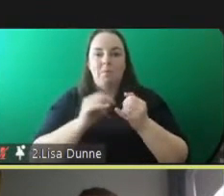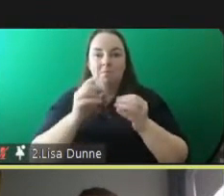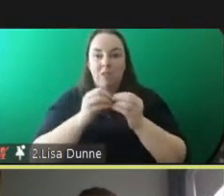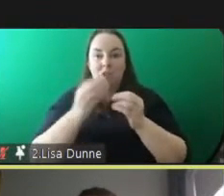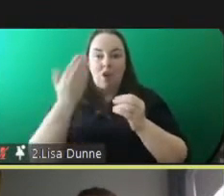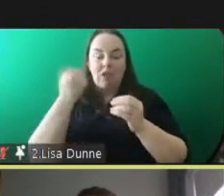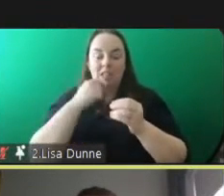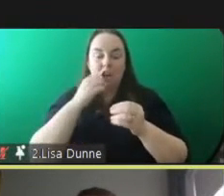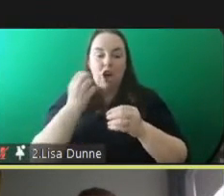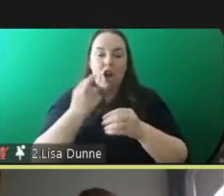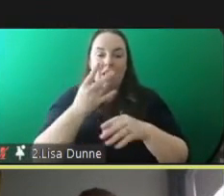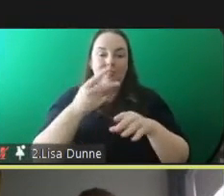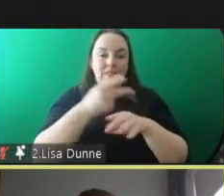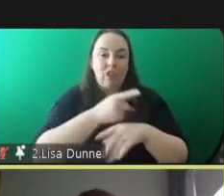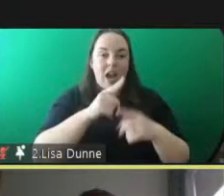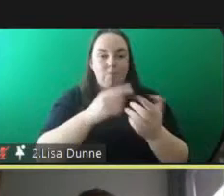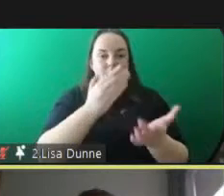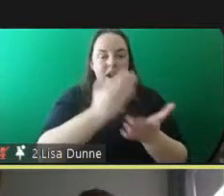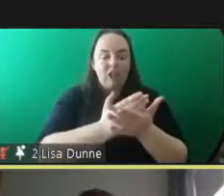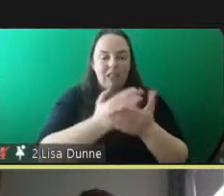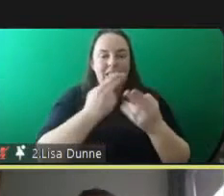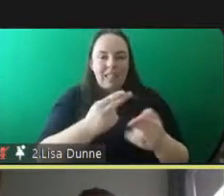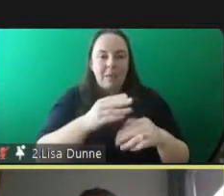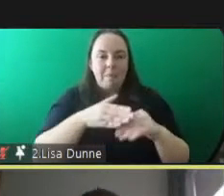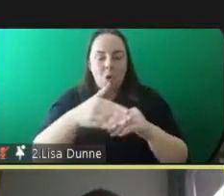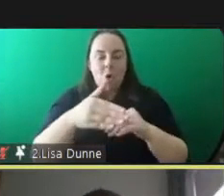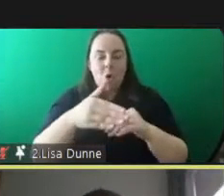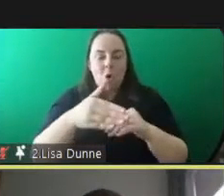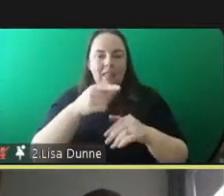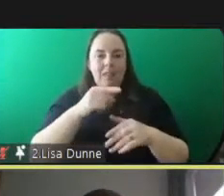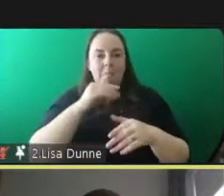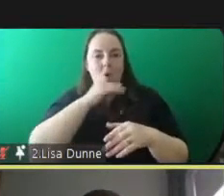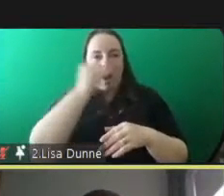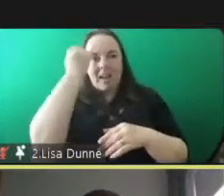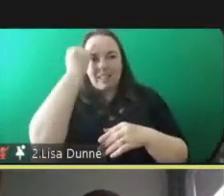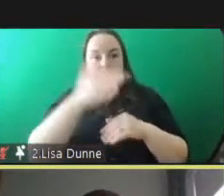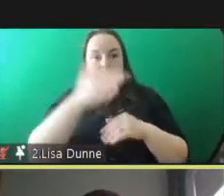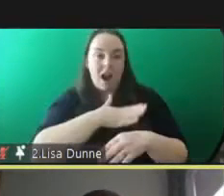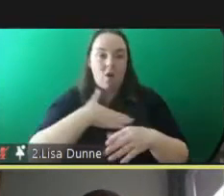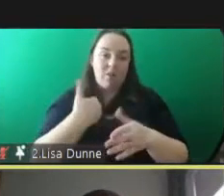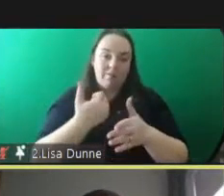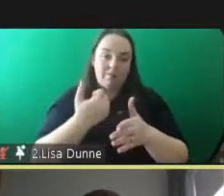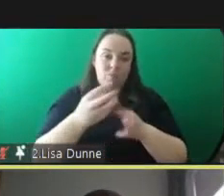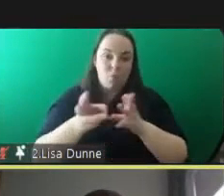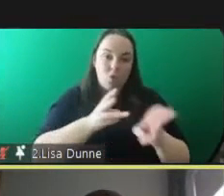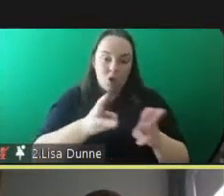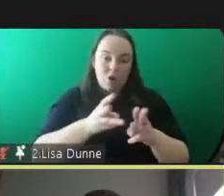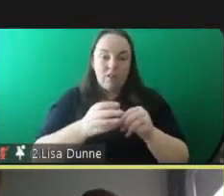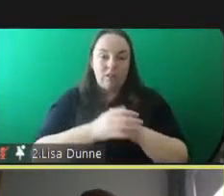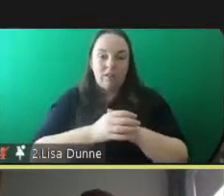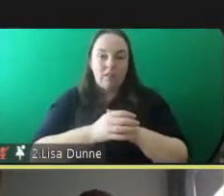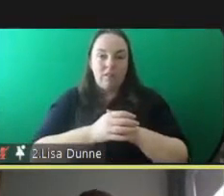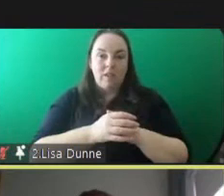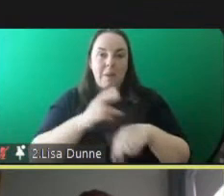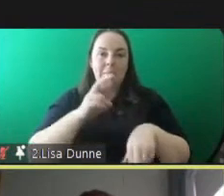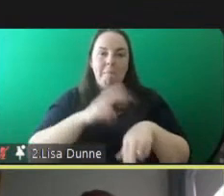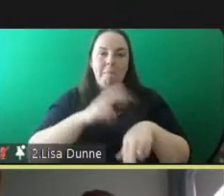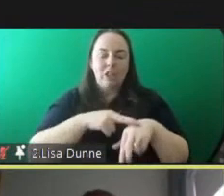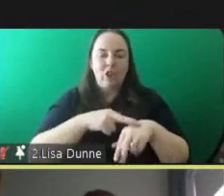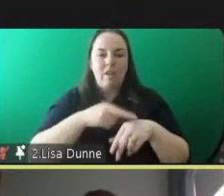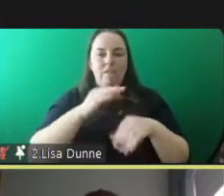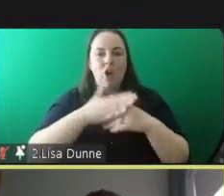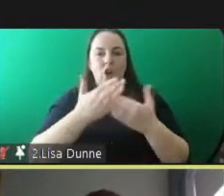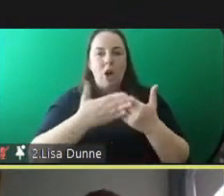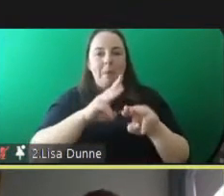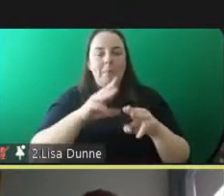intervention and prevention and i suppose this is the the key concept in this um it has better outcomes for young people it